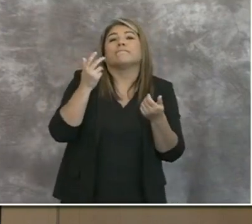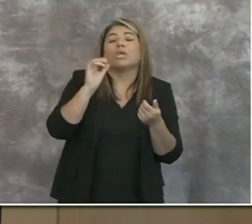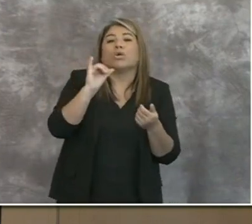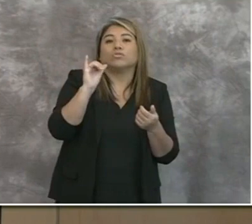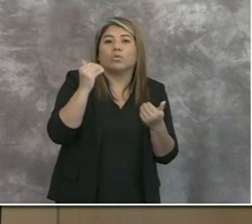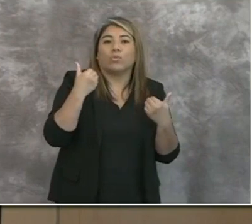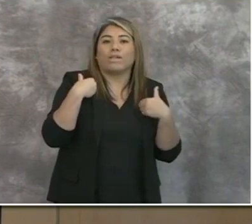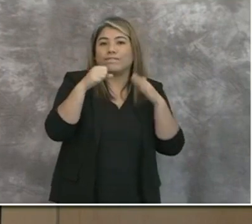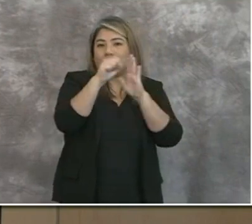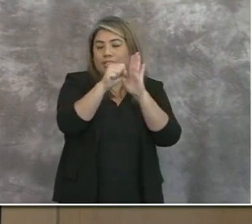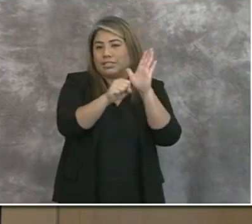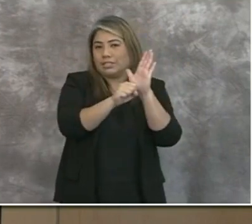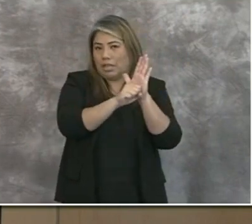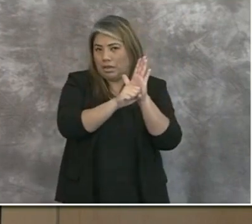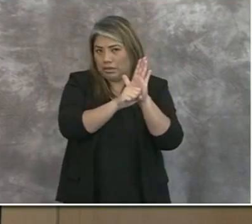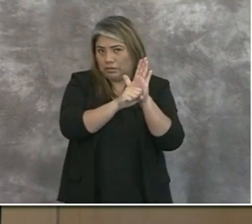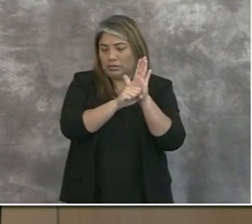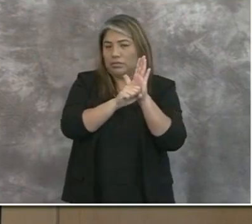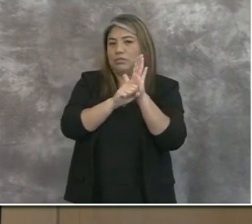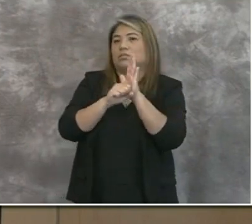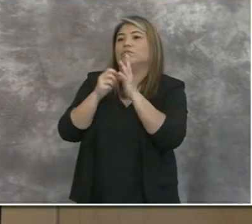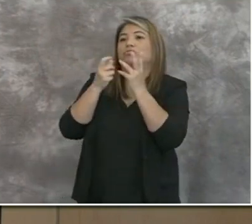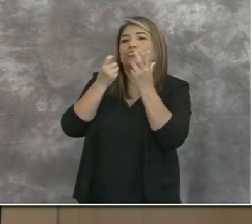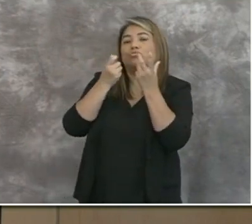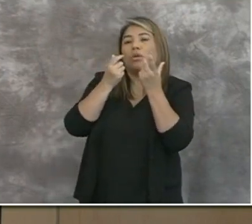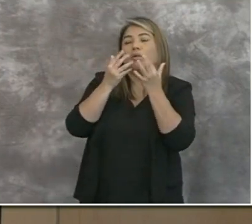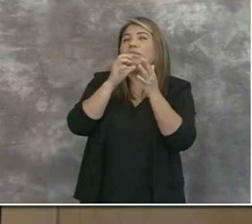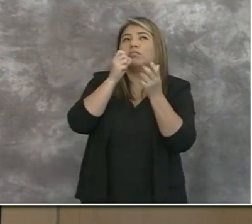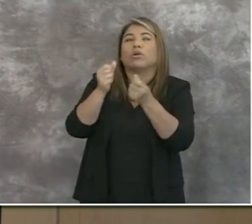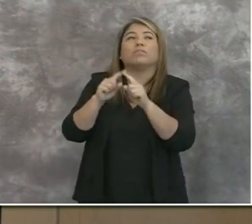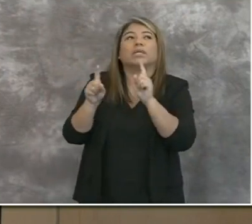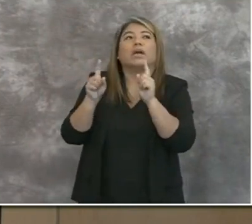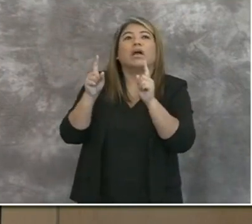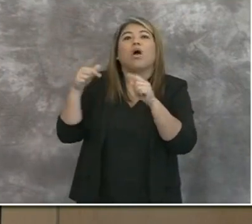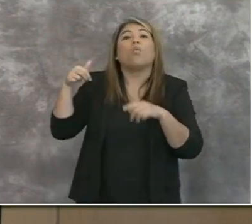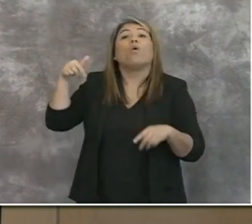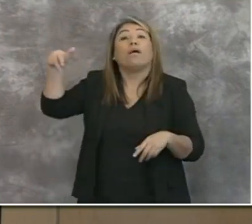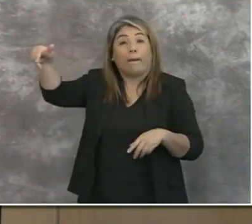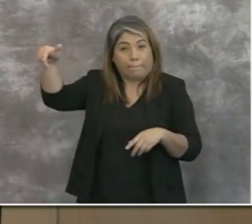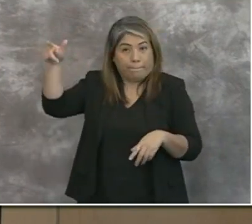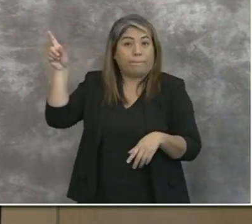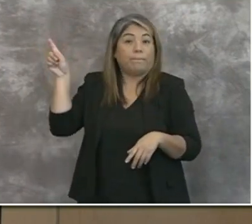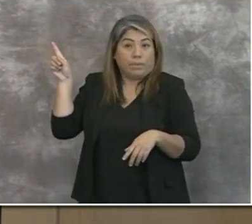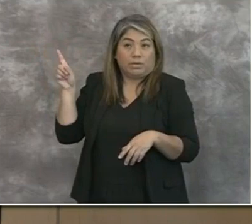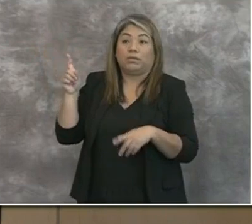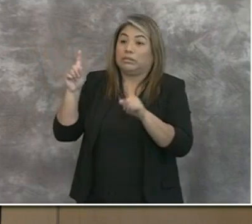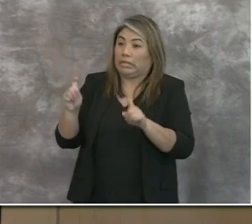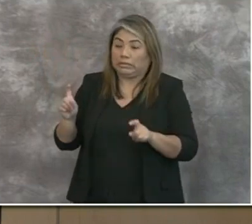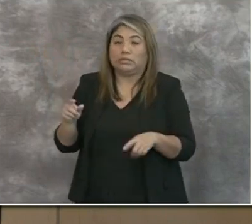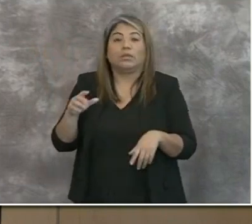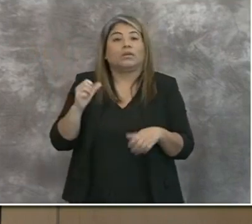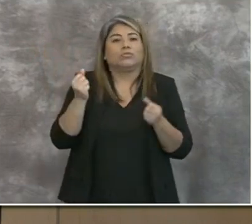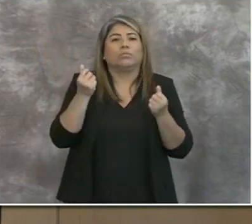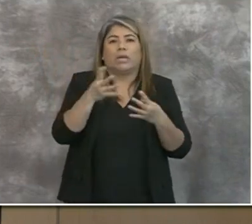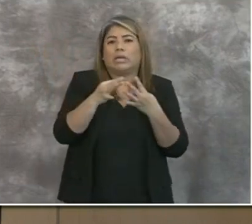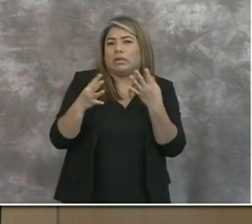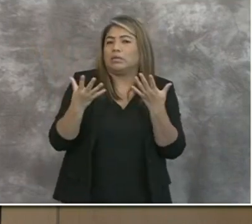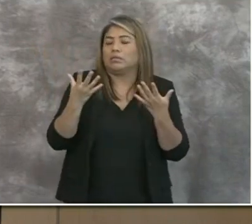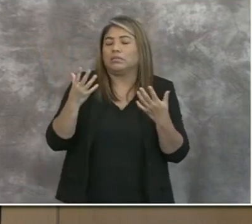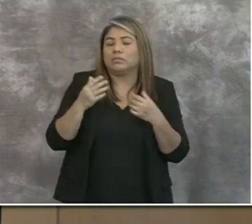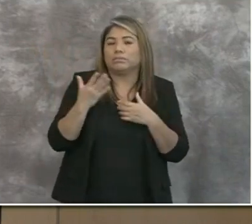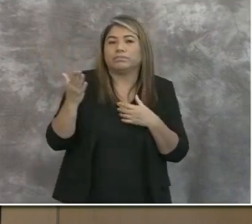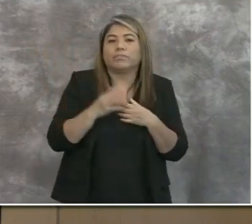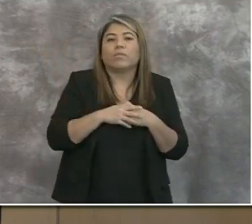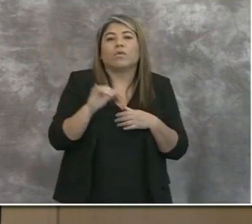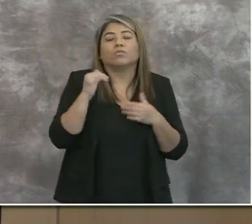also have the state drive, not drive through, but walk up. So there are multiple opportunities there. And